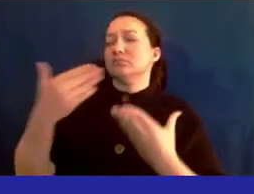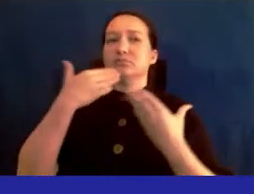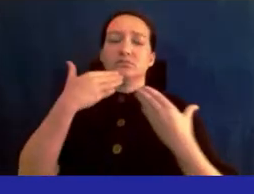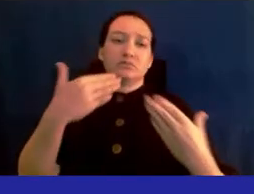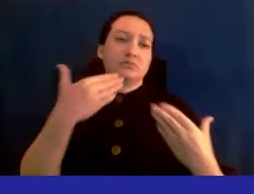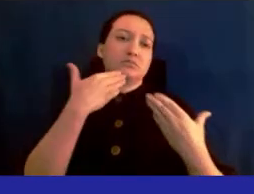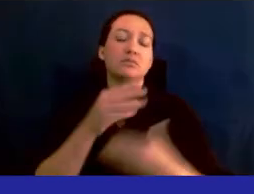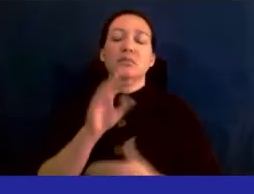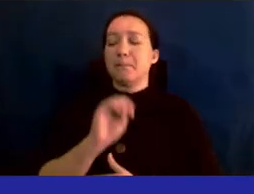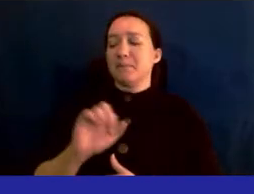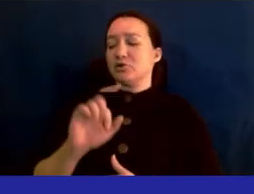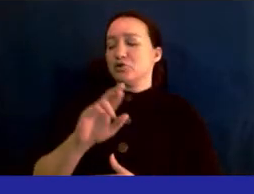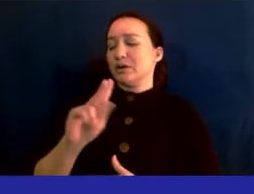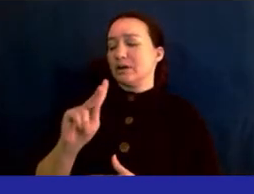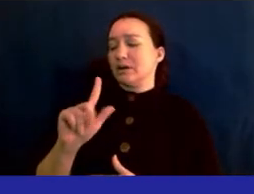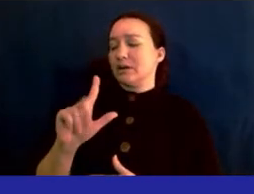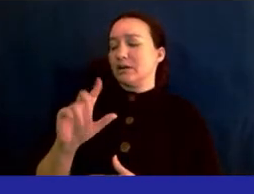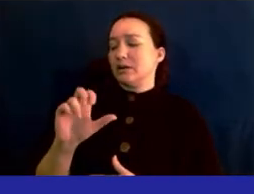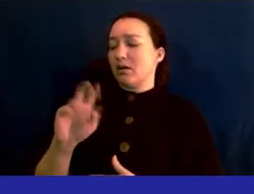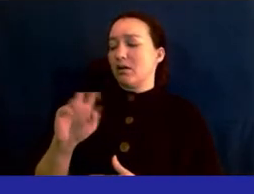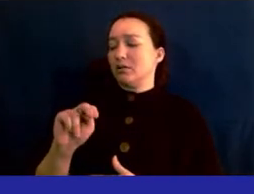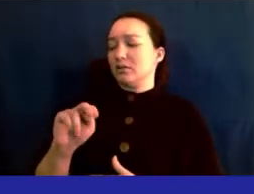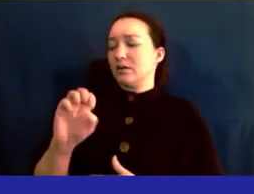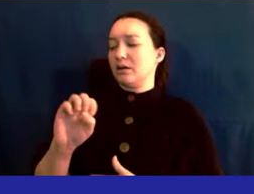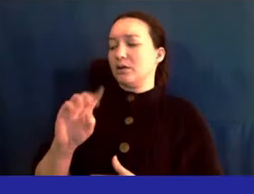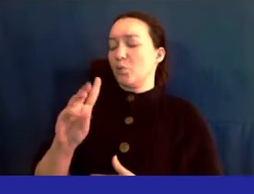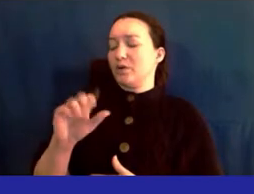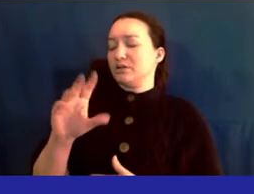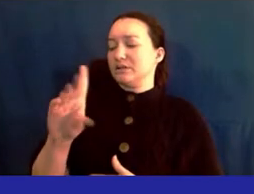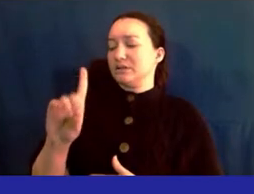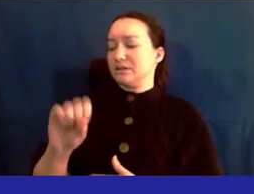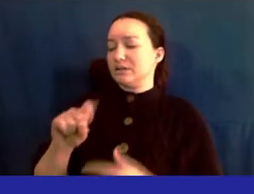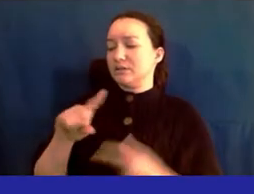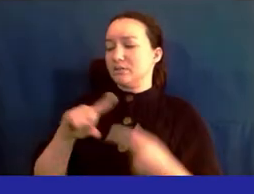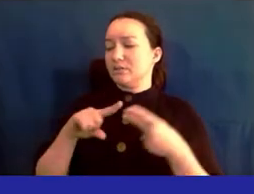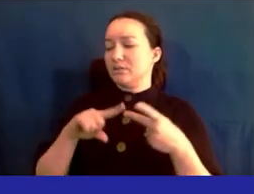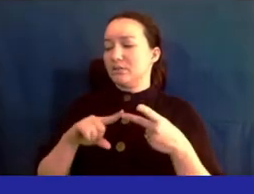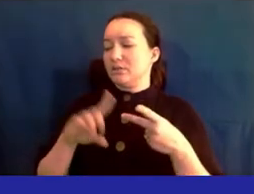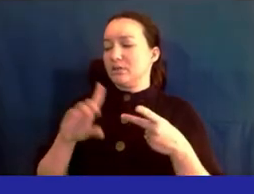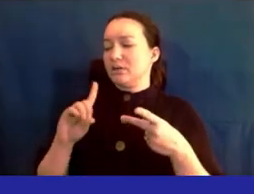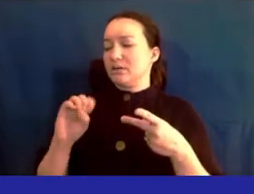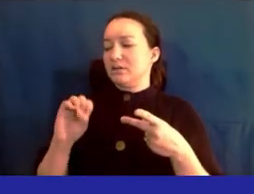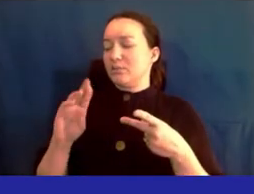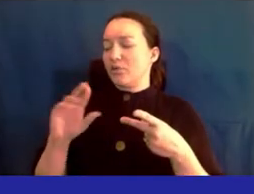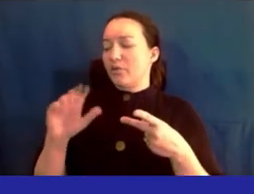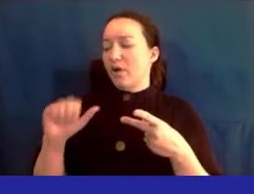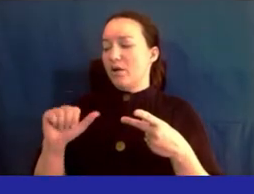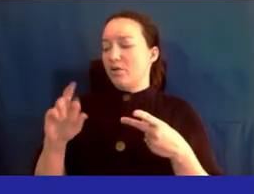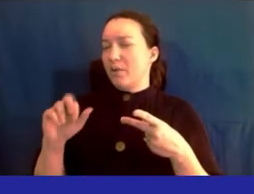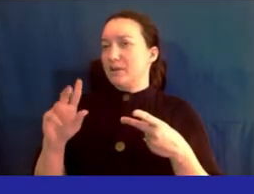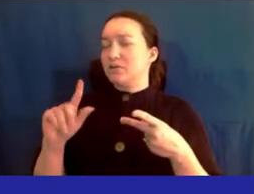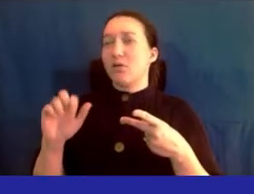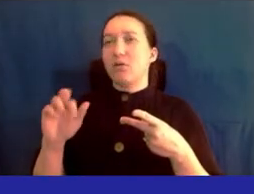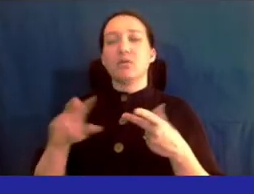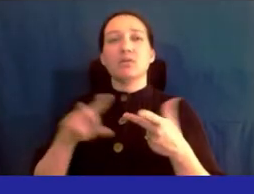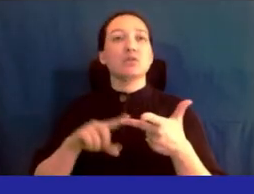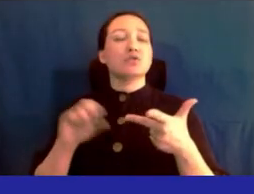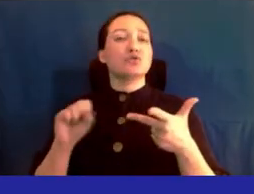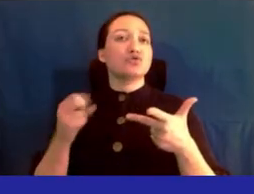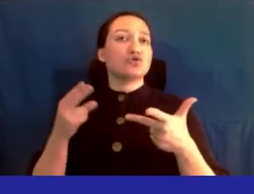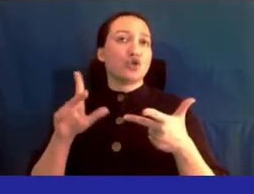to Mr. Cleon Edwards, to Ms. Deborah Ramitar, Ms. Shirley Gabira,